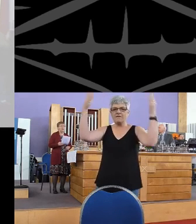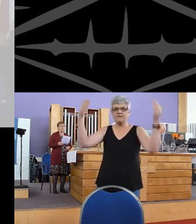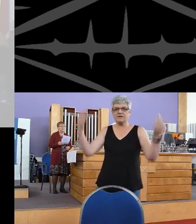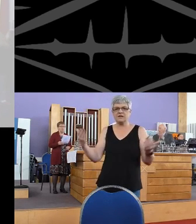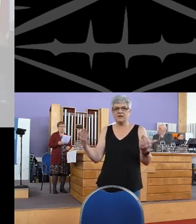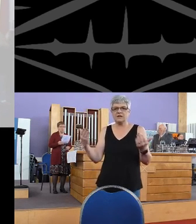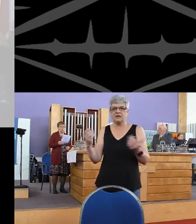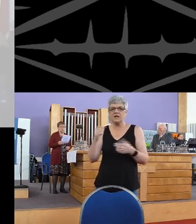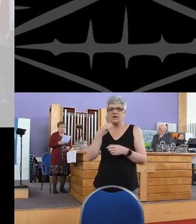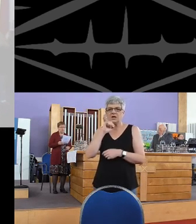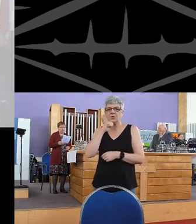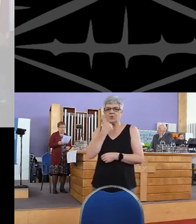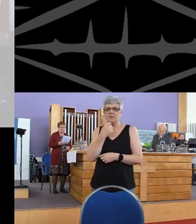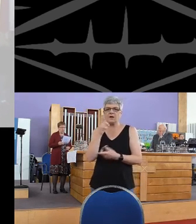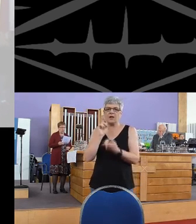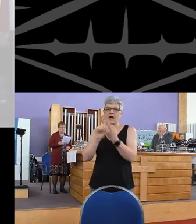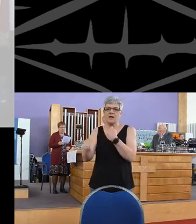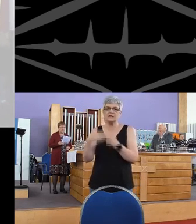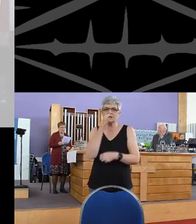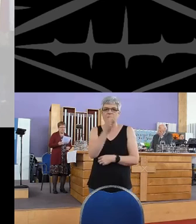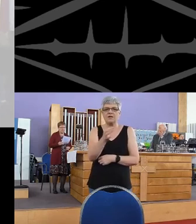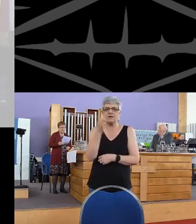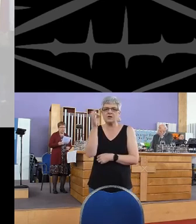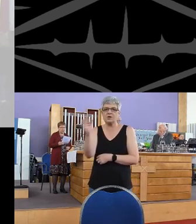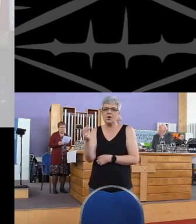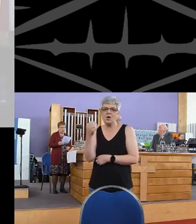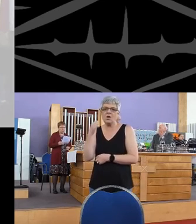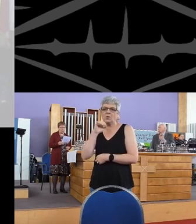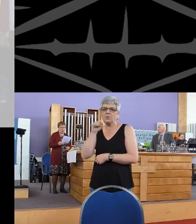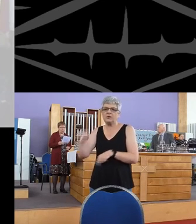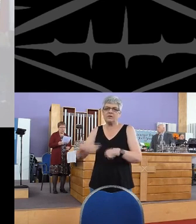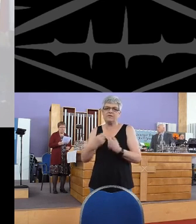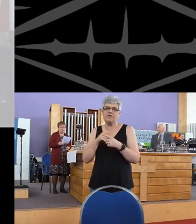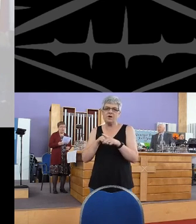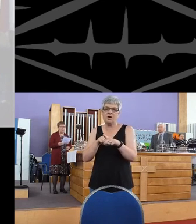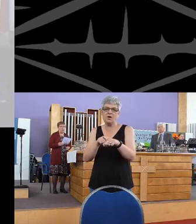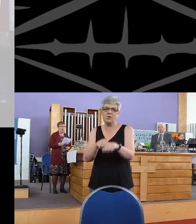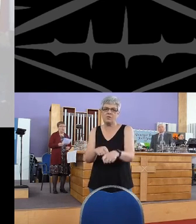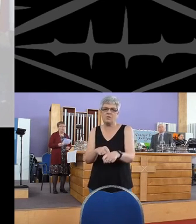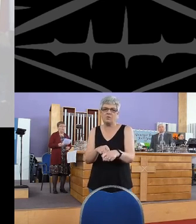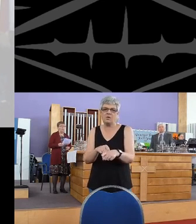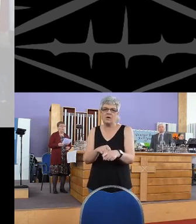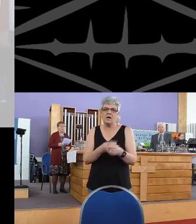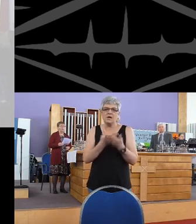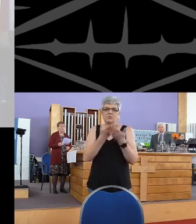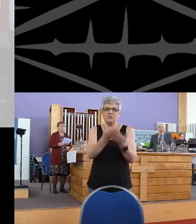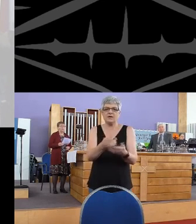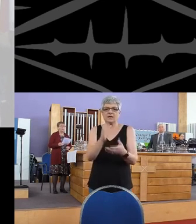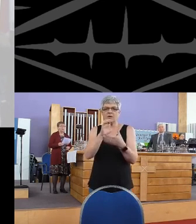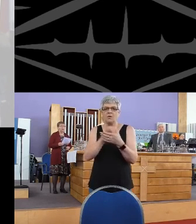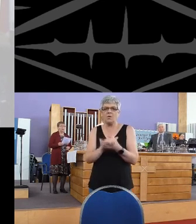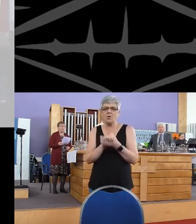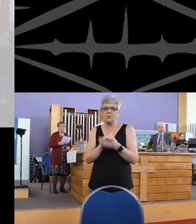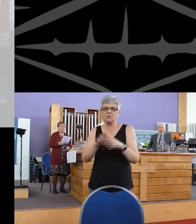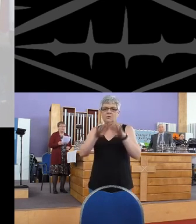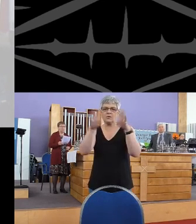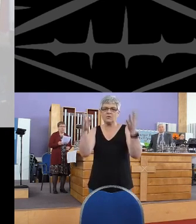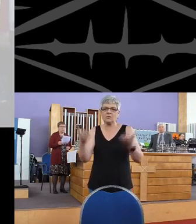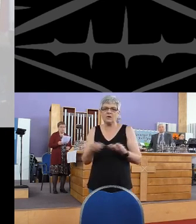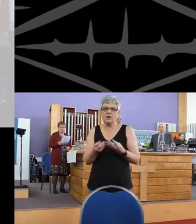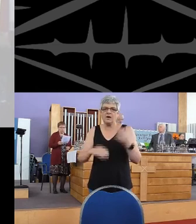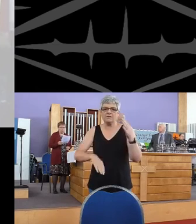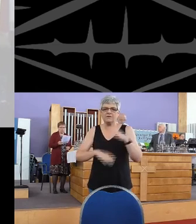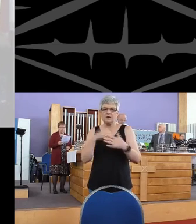of heaven, he will answer the whole, he will flow, bringing hope